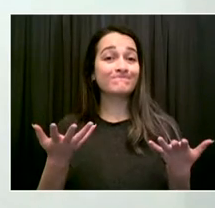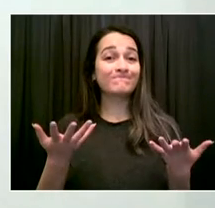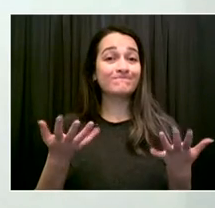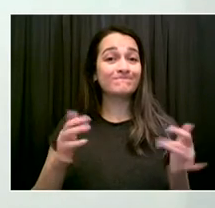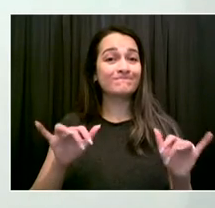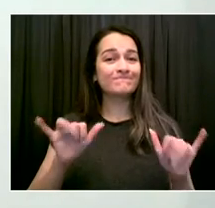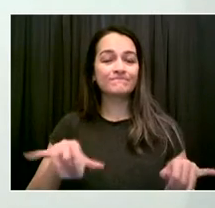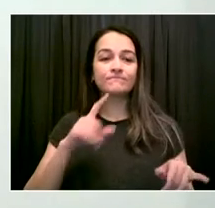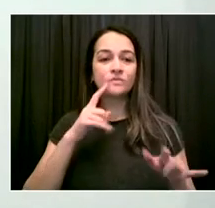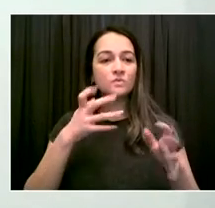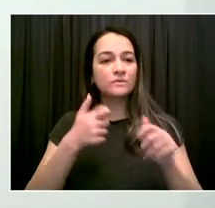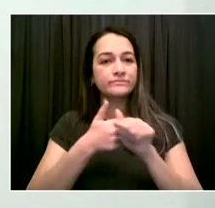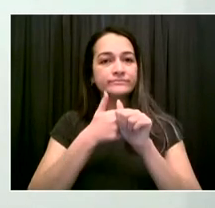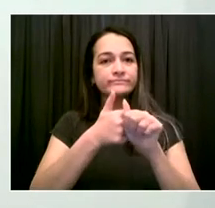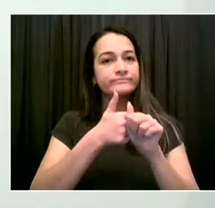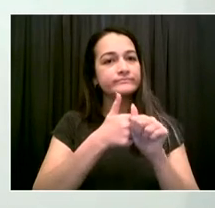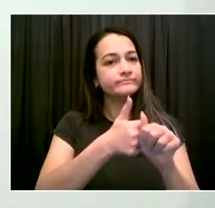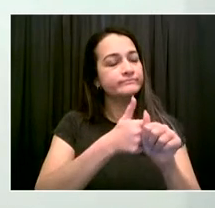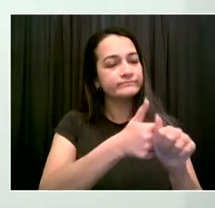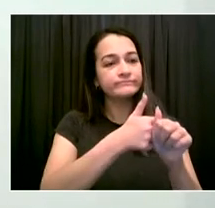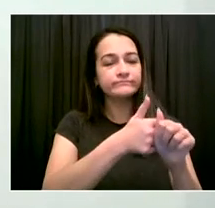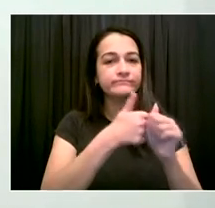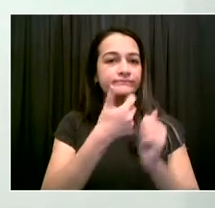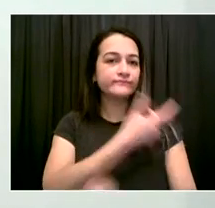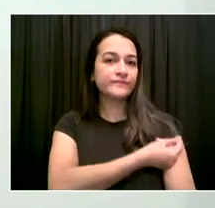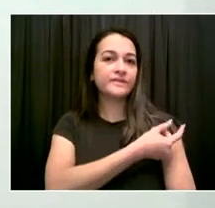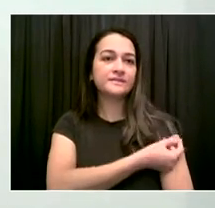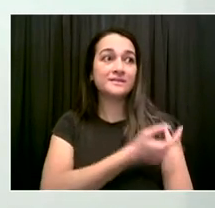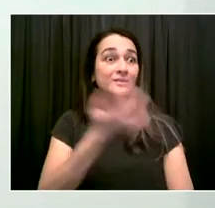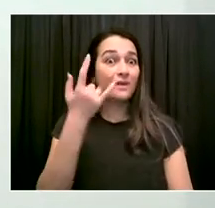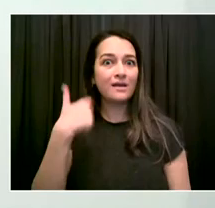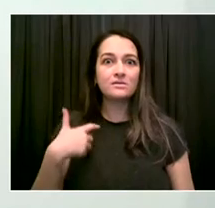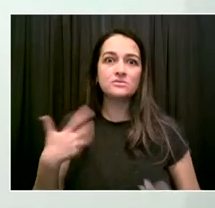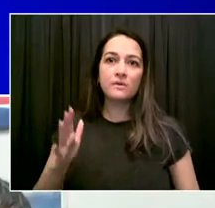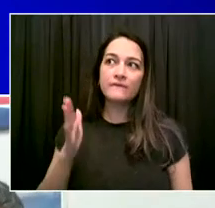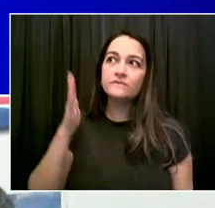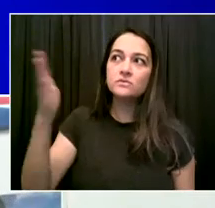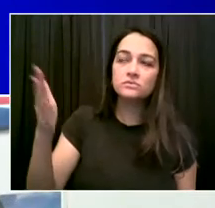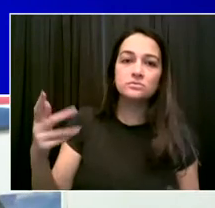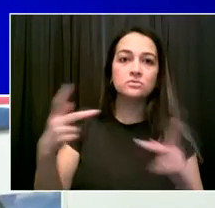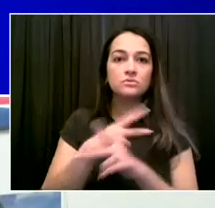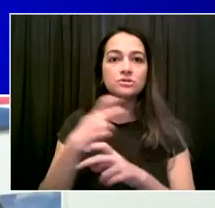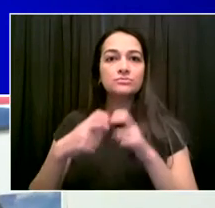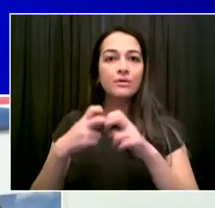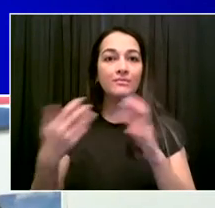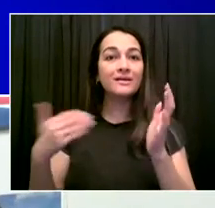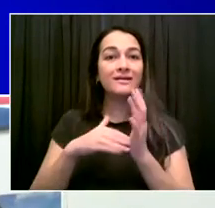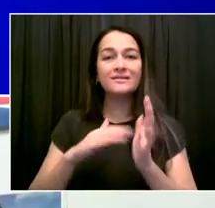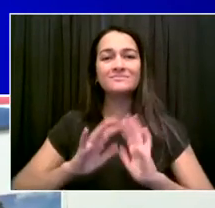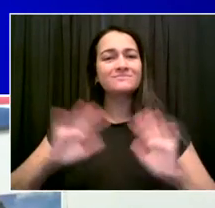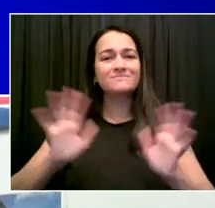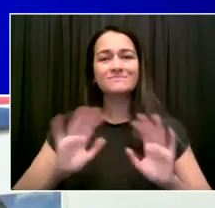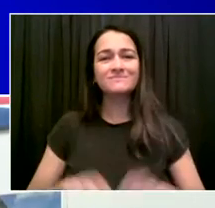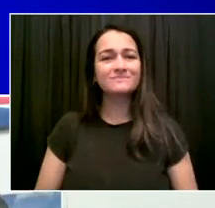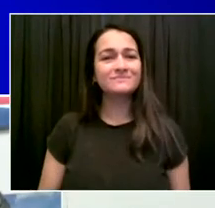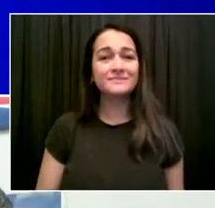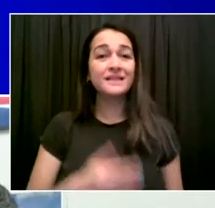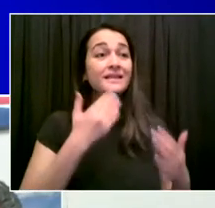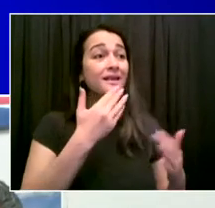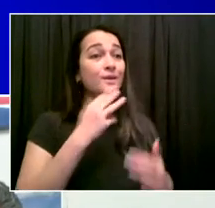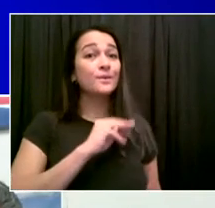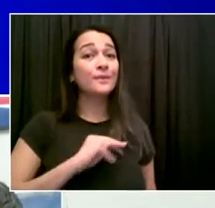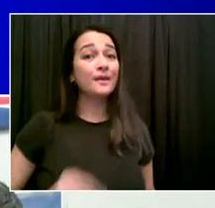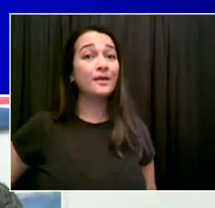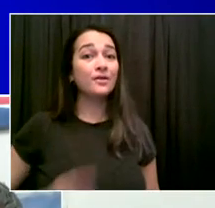this is very smart. Thank you so much, Mayor, and the leadership that's in this call. Thank you so much, Congressmember. And I loved your demonstration